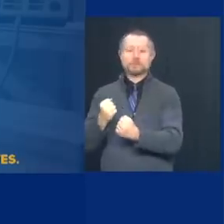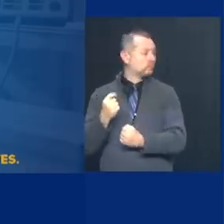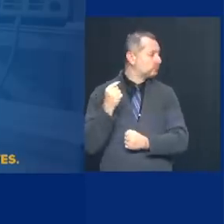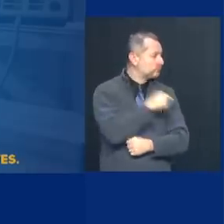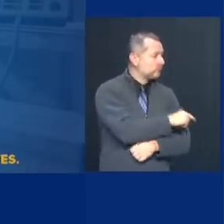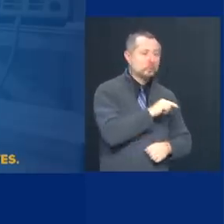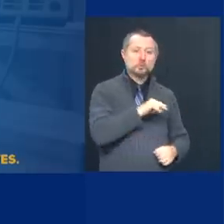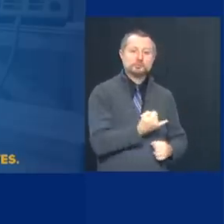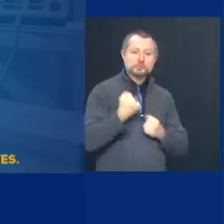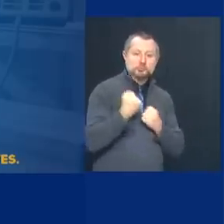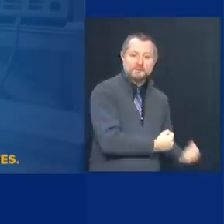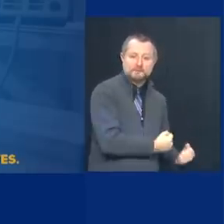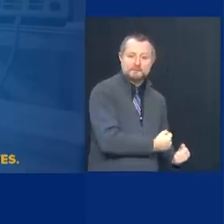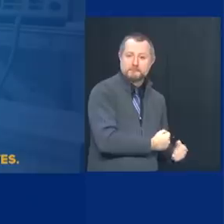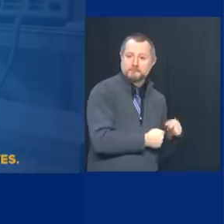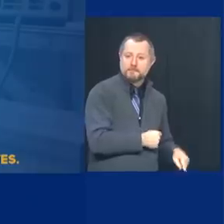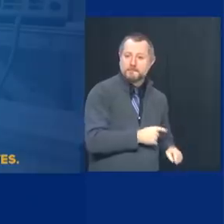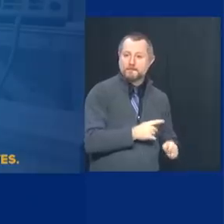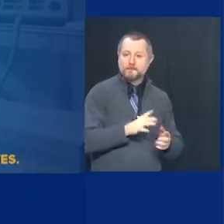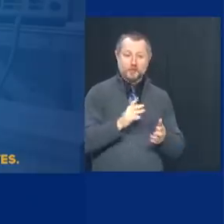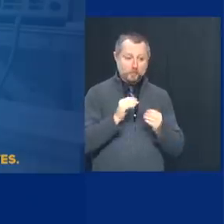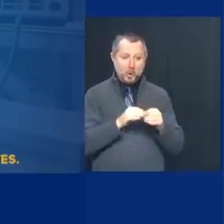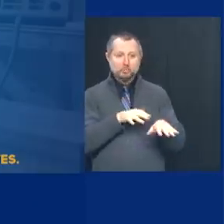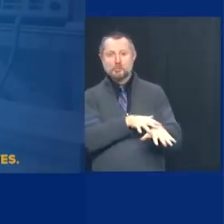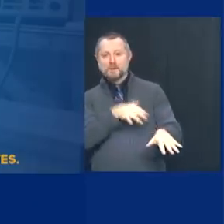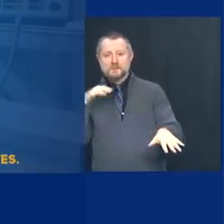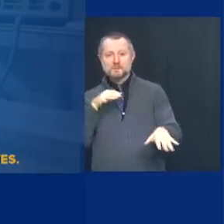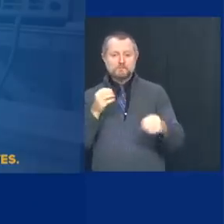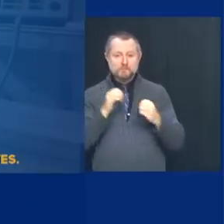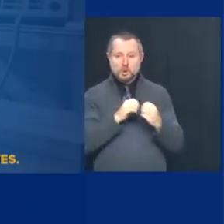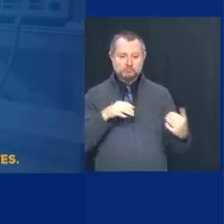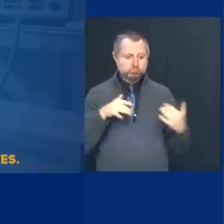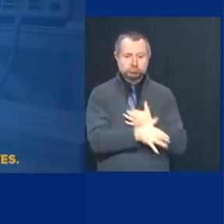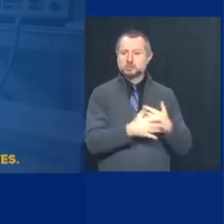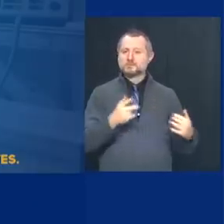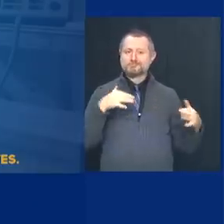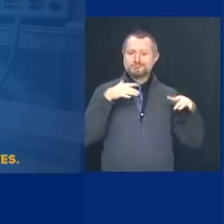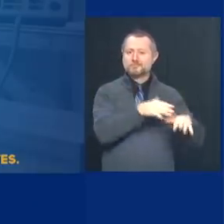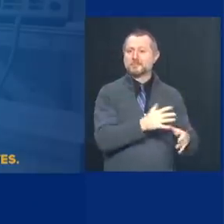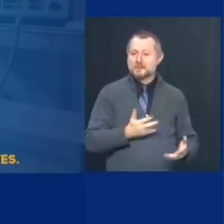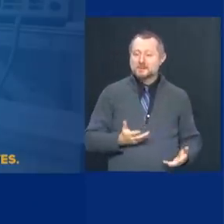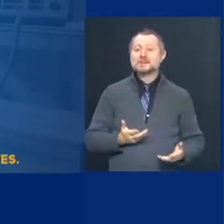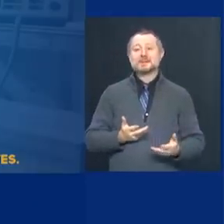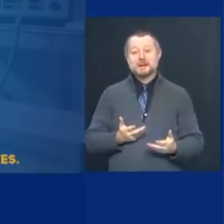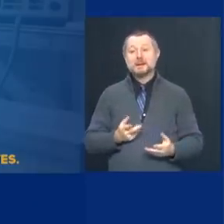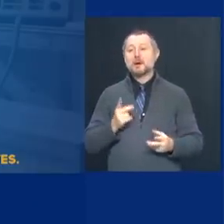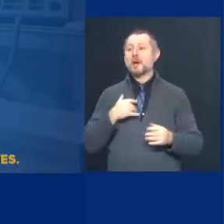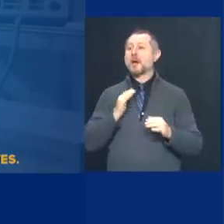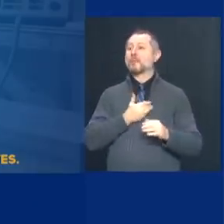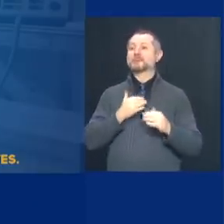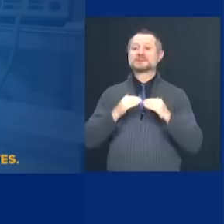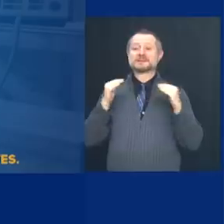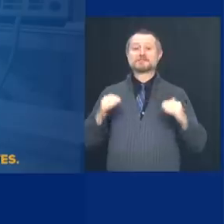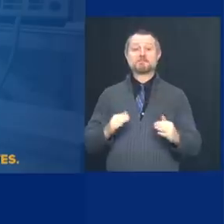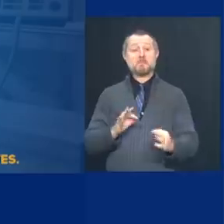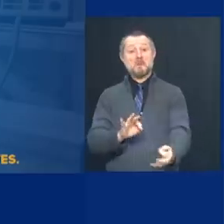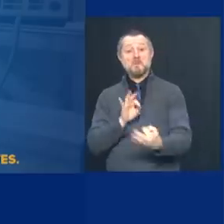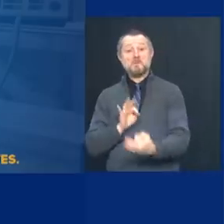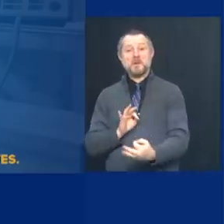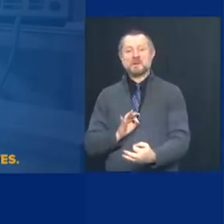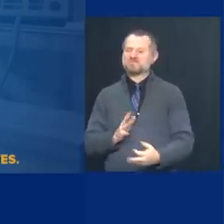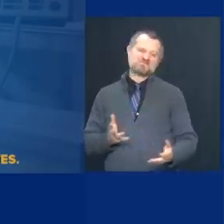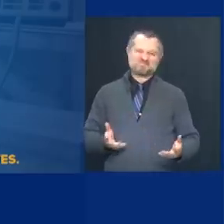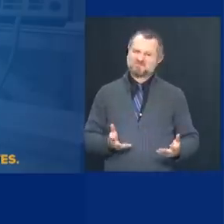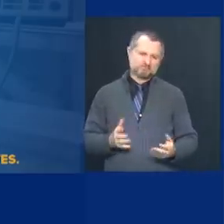increase the traffic in New Jersey. It's not a perfect coordination. But